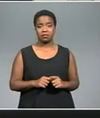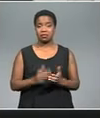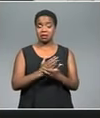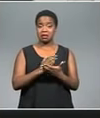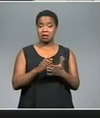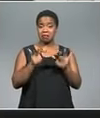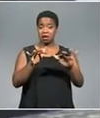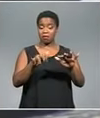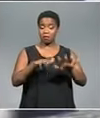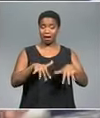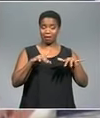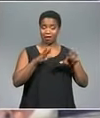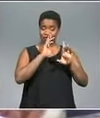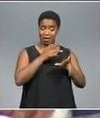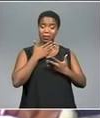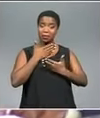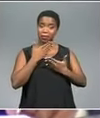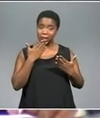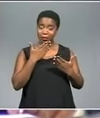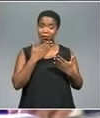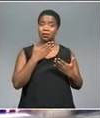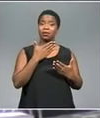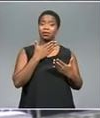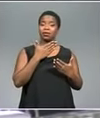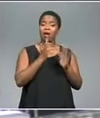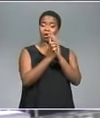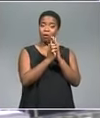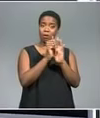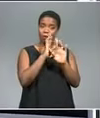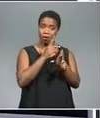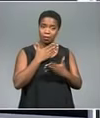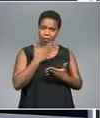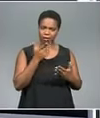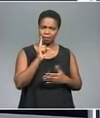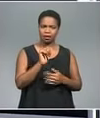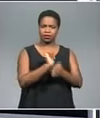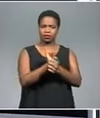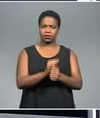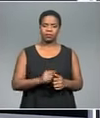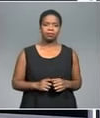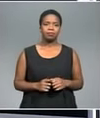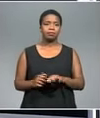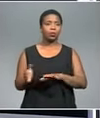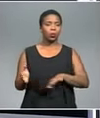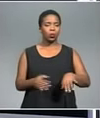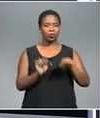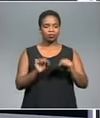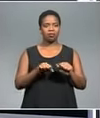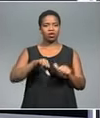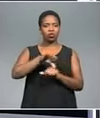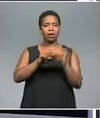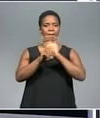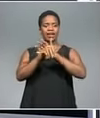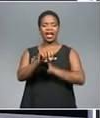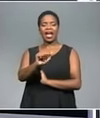parliament and the criminal justice system must be held accountable. Social media is buzzing with reaction to an